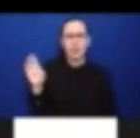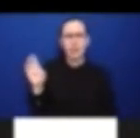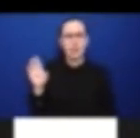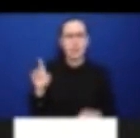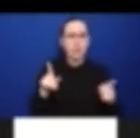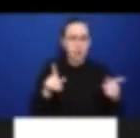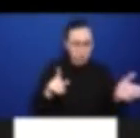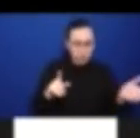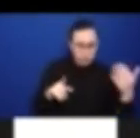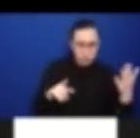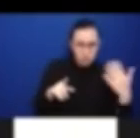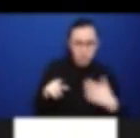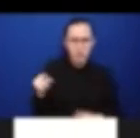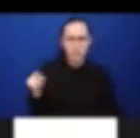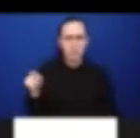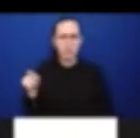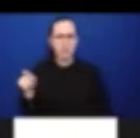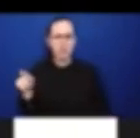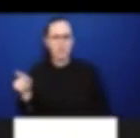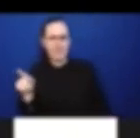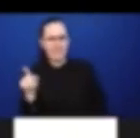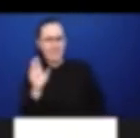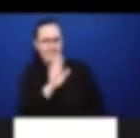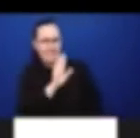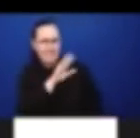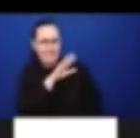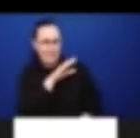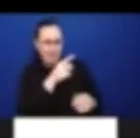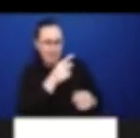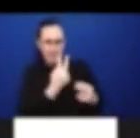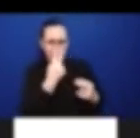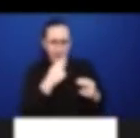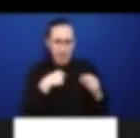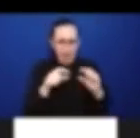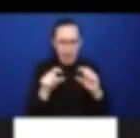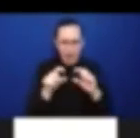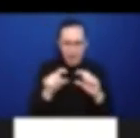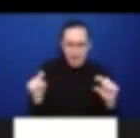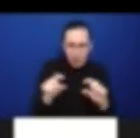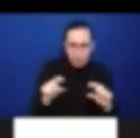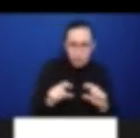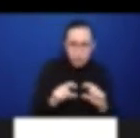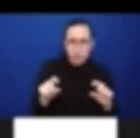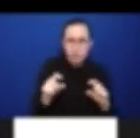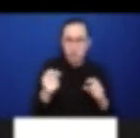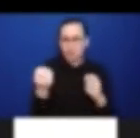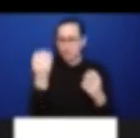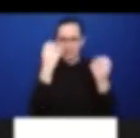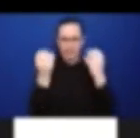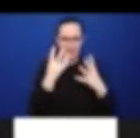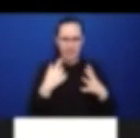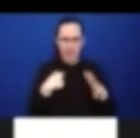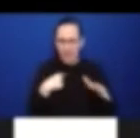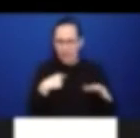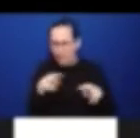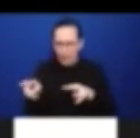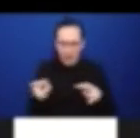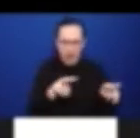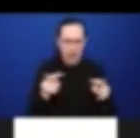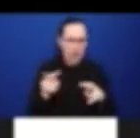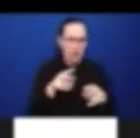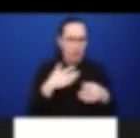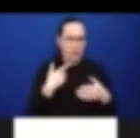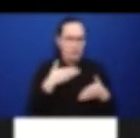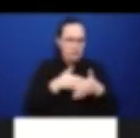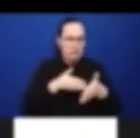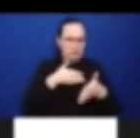my screen trying to read the captioning and having people pop in and out and stuff like that. I feel like I've got